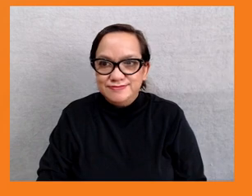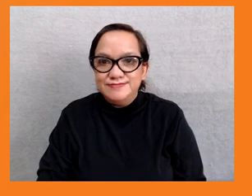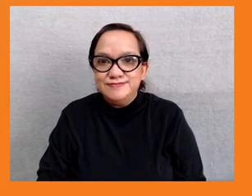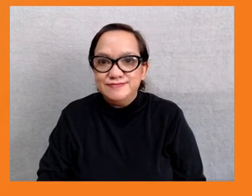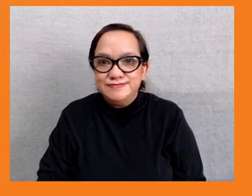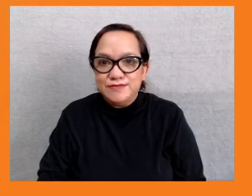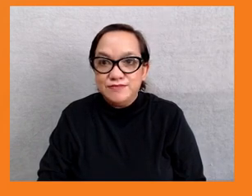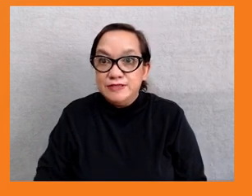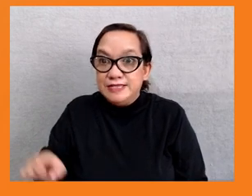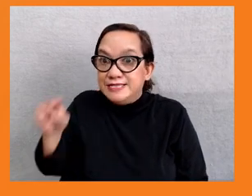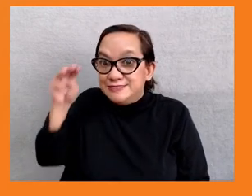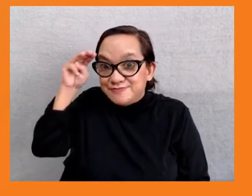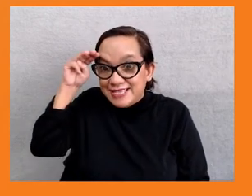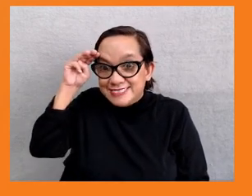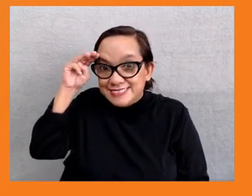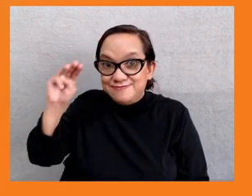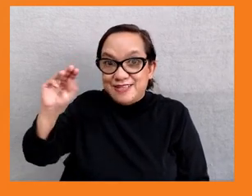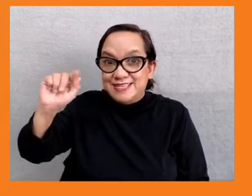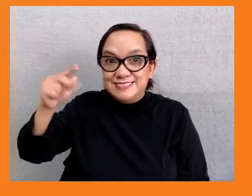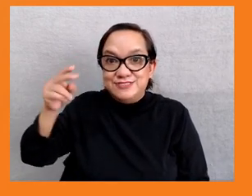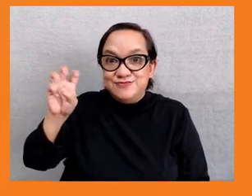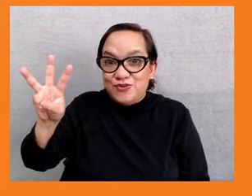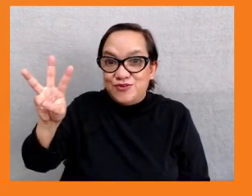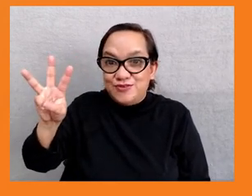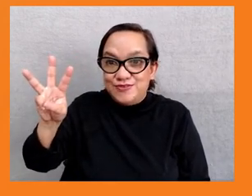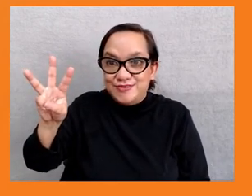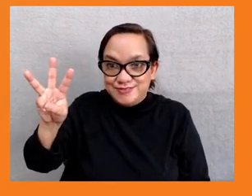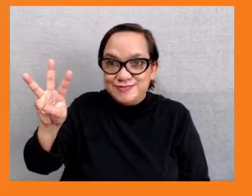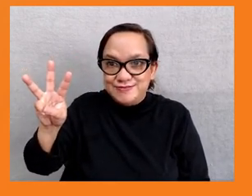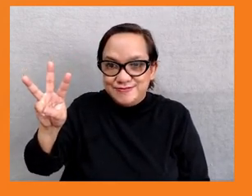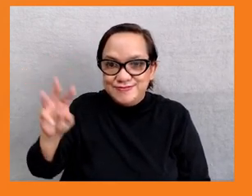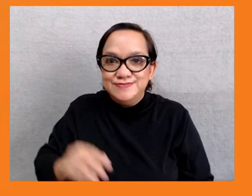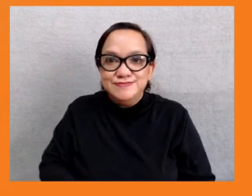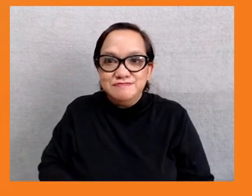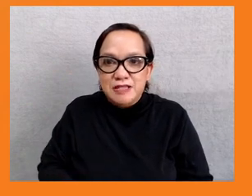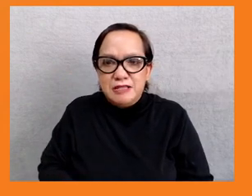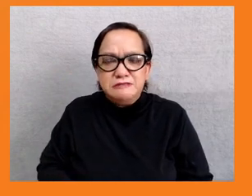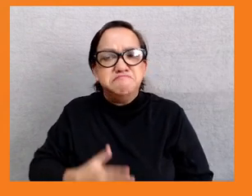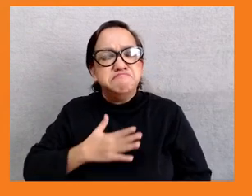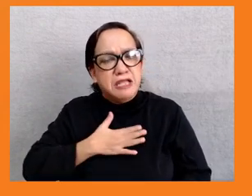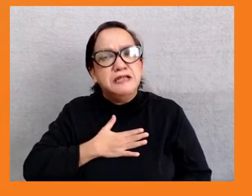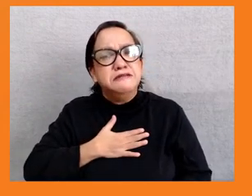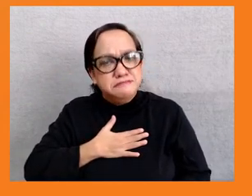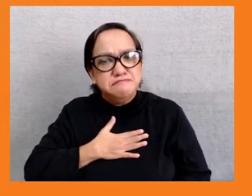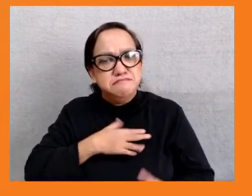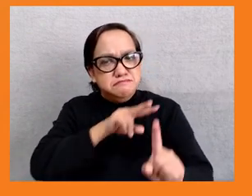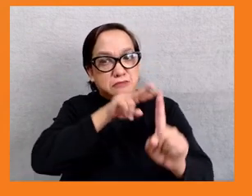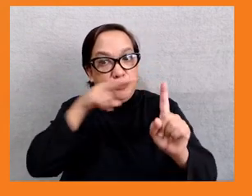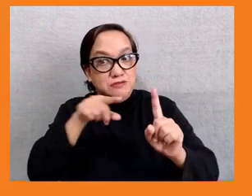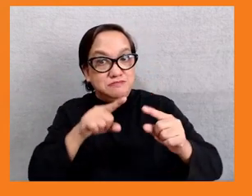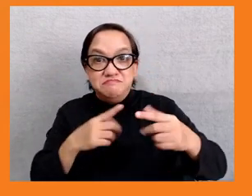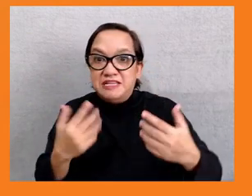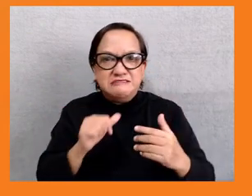Sure. mean, I want to look at these events from point of view of inequality. And I think that natural disasters always dramatically